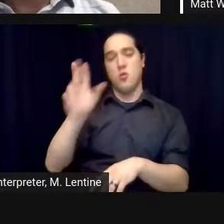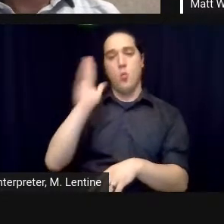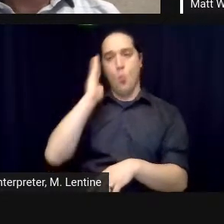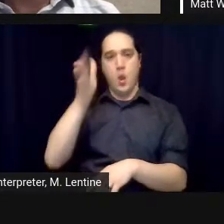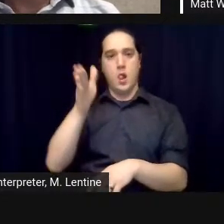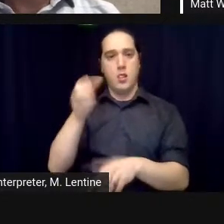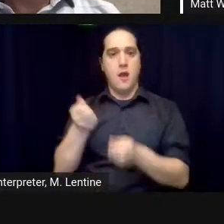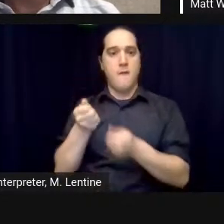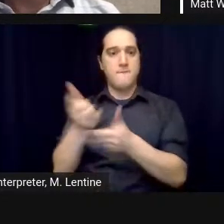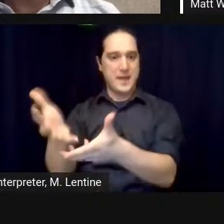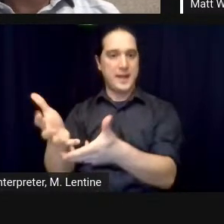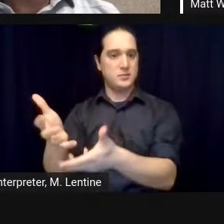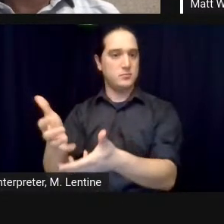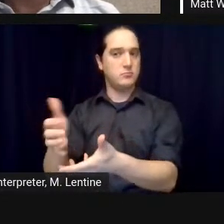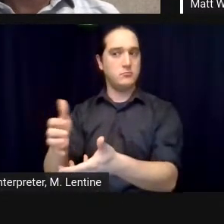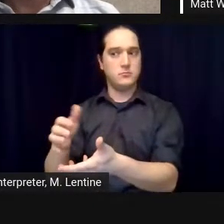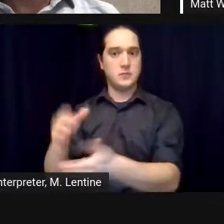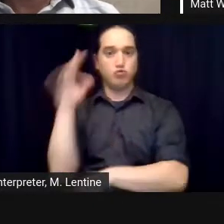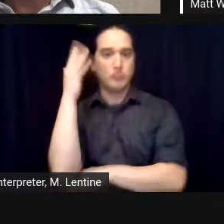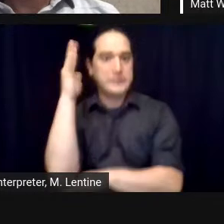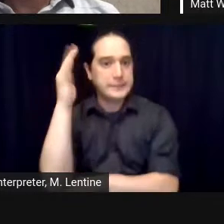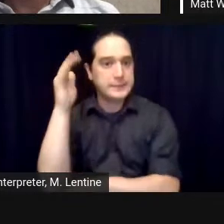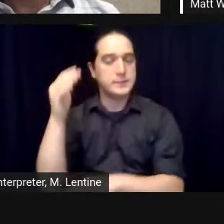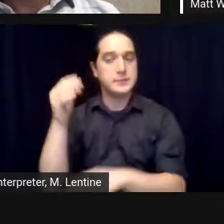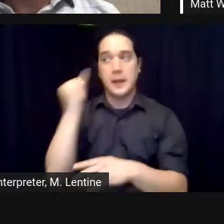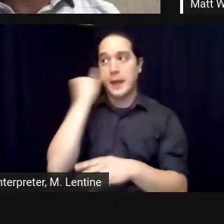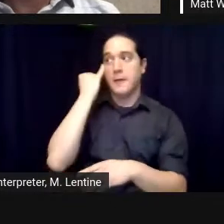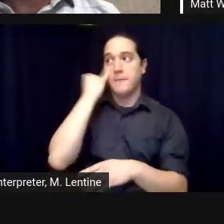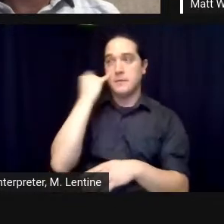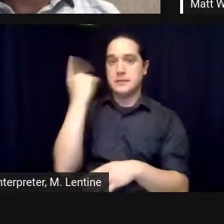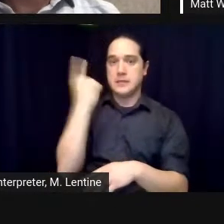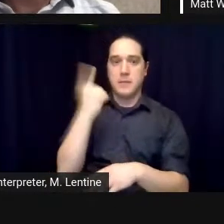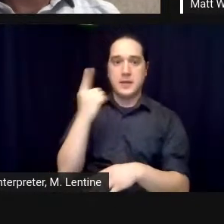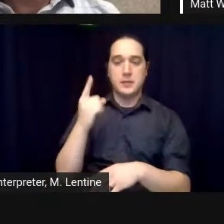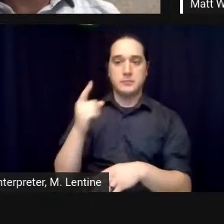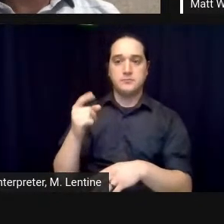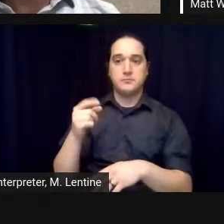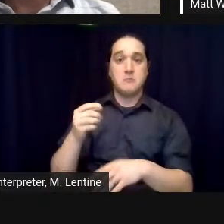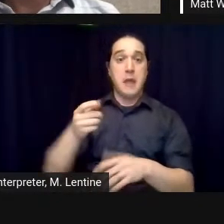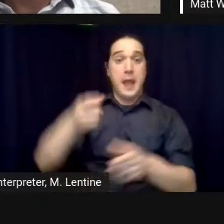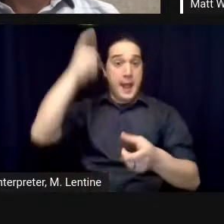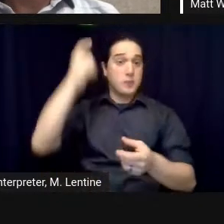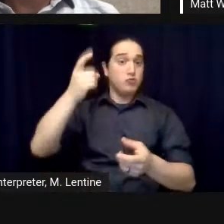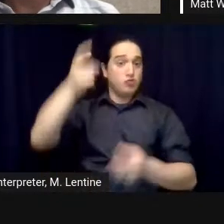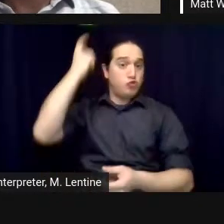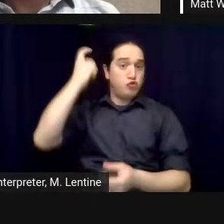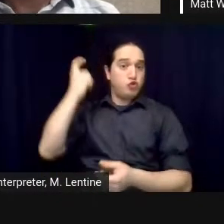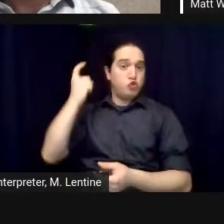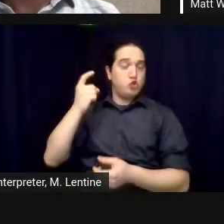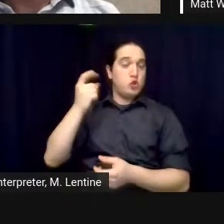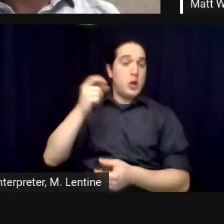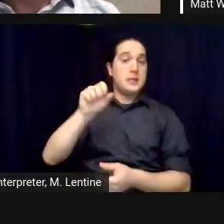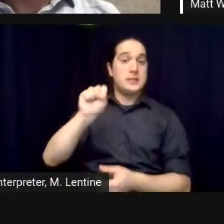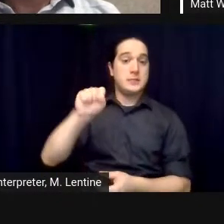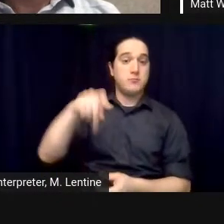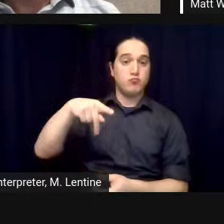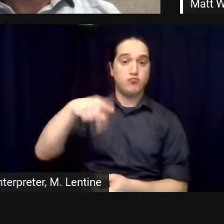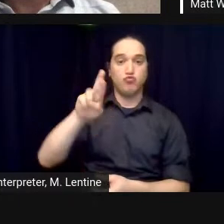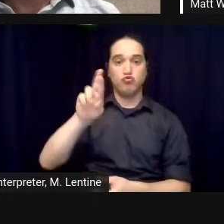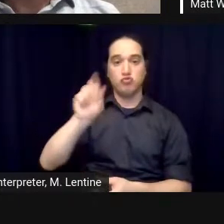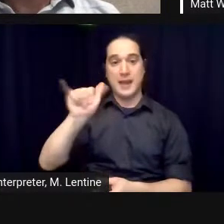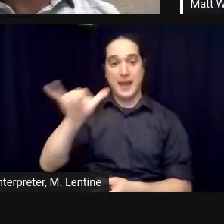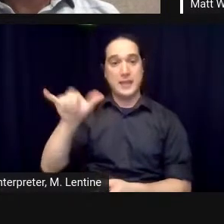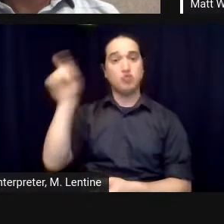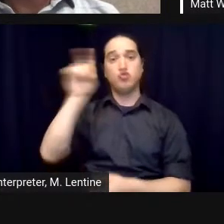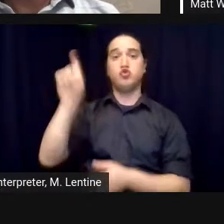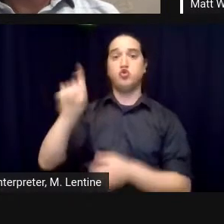glue and solvent and it begins to outgas you will trace that in your analytic laboratory and